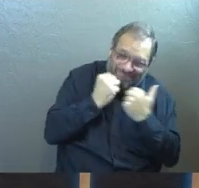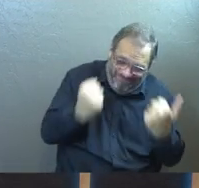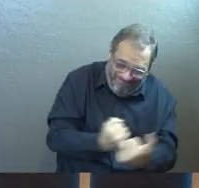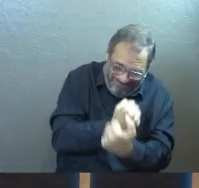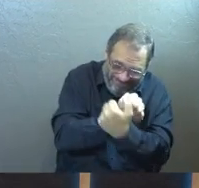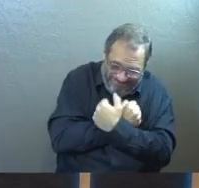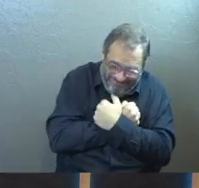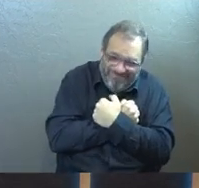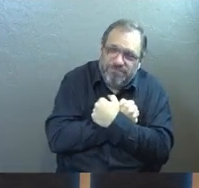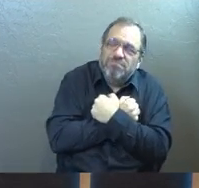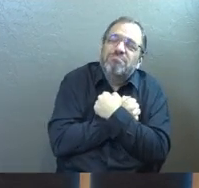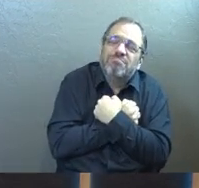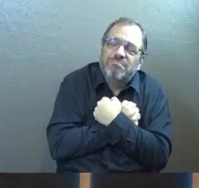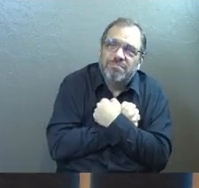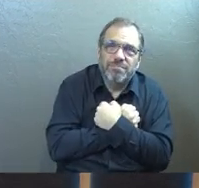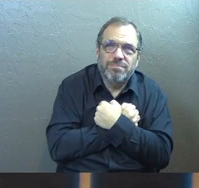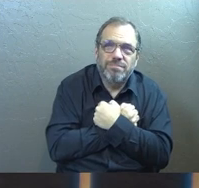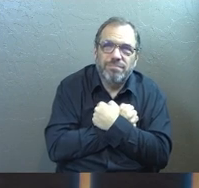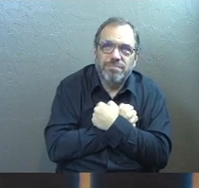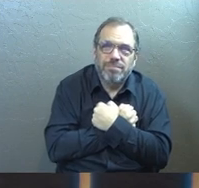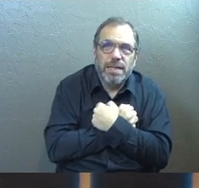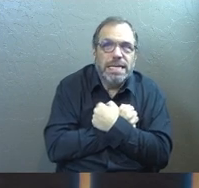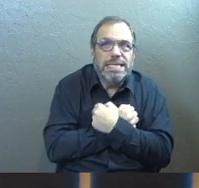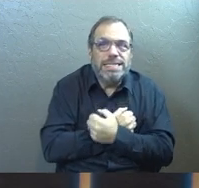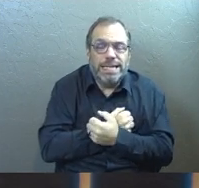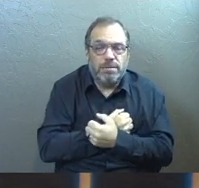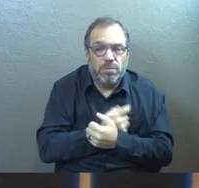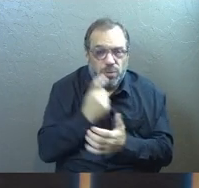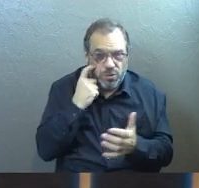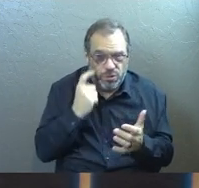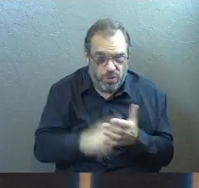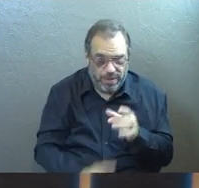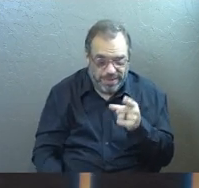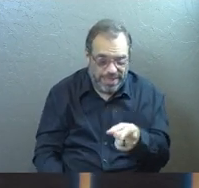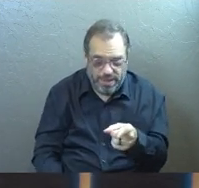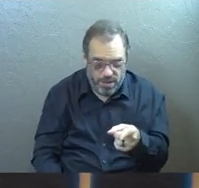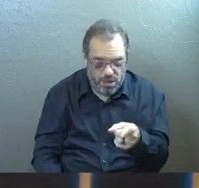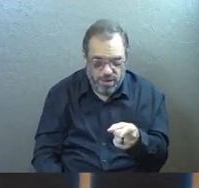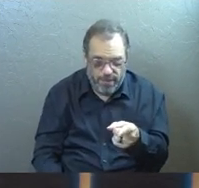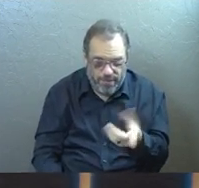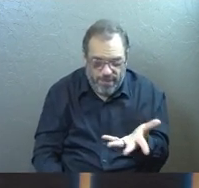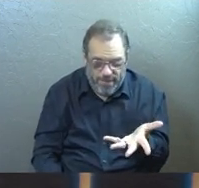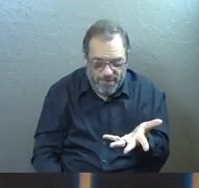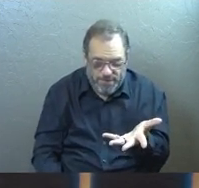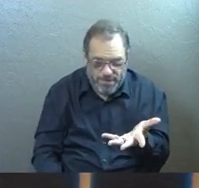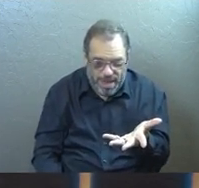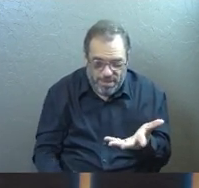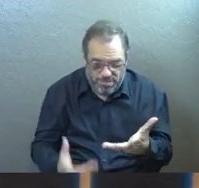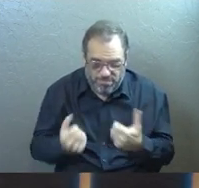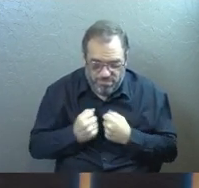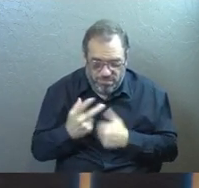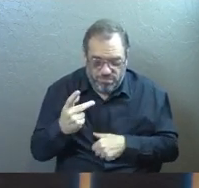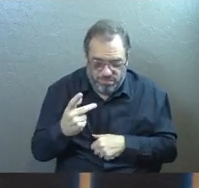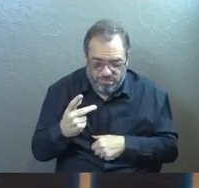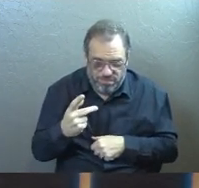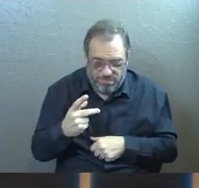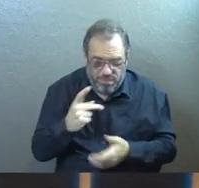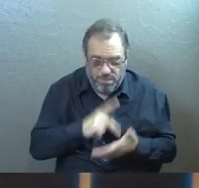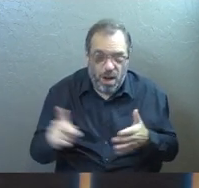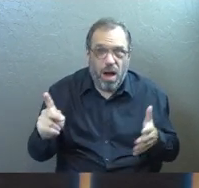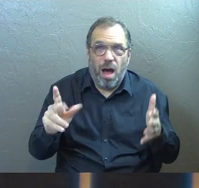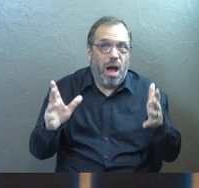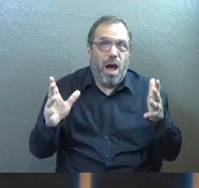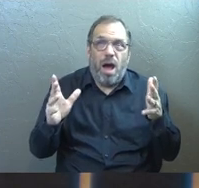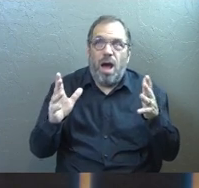given my whole life to. And what you start to see in this moment that just comes kind of pouring out of Paul is he's like, listen,